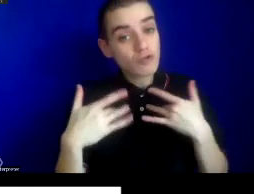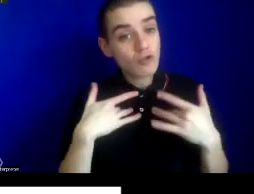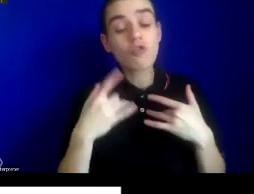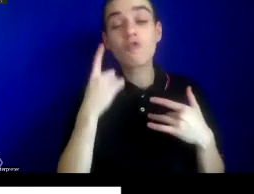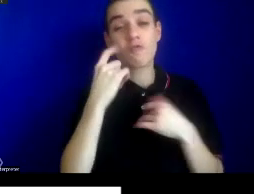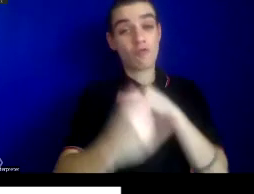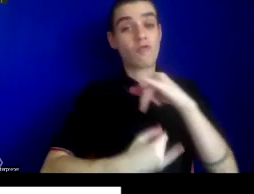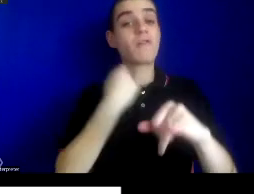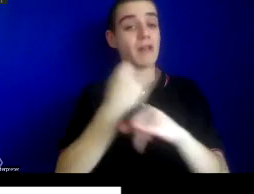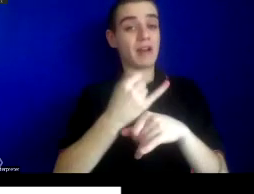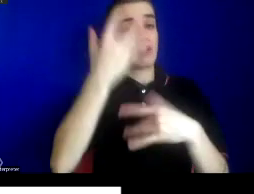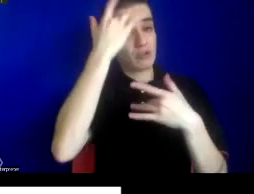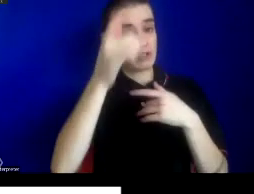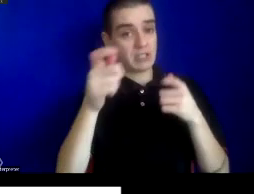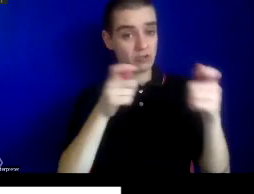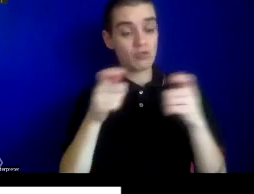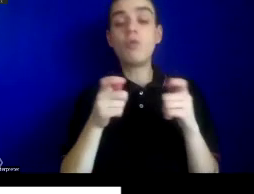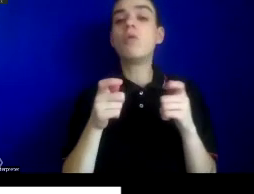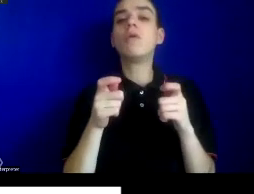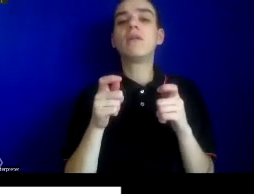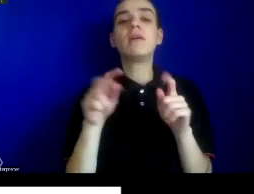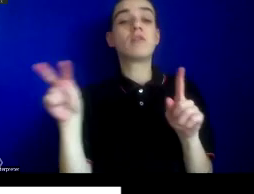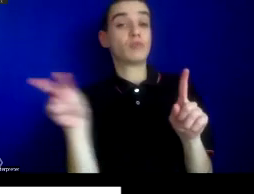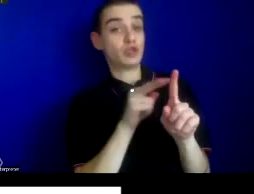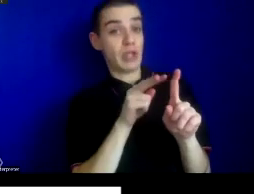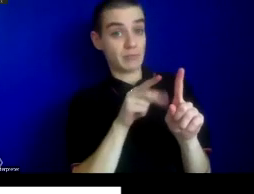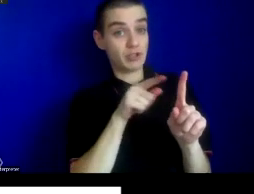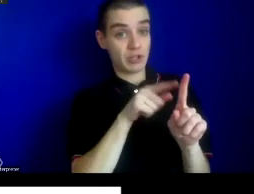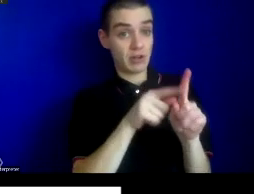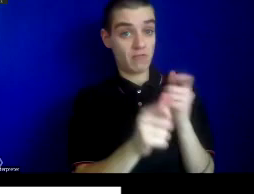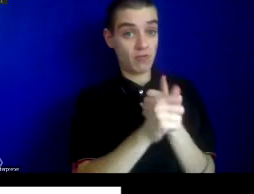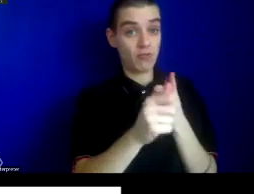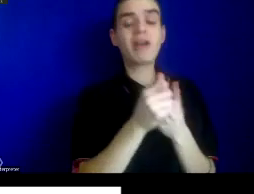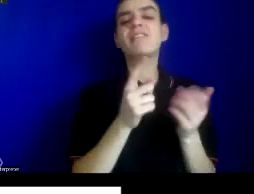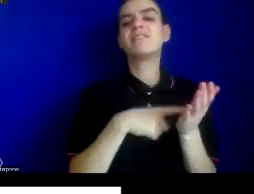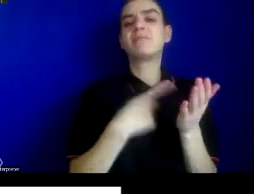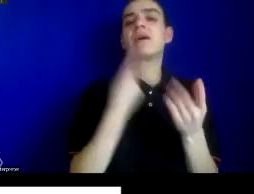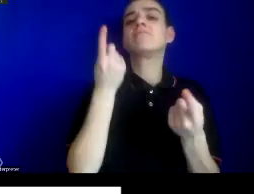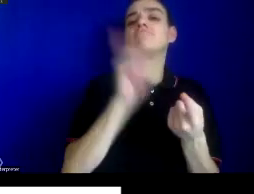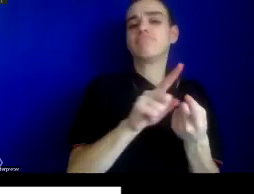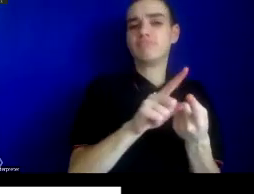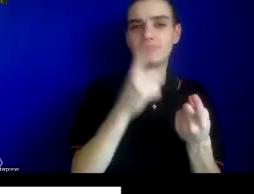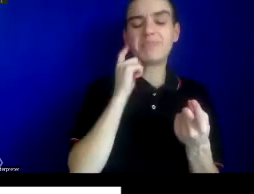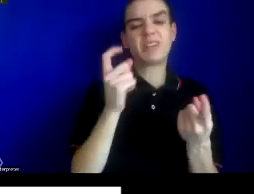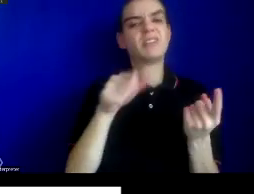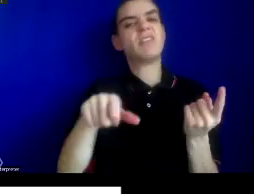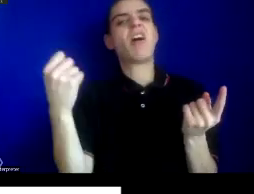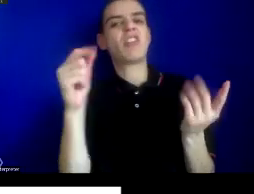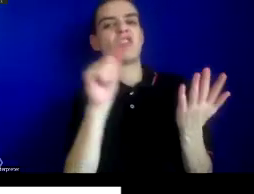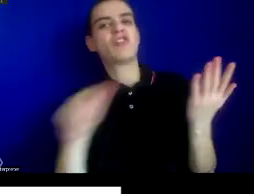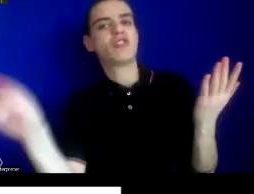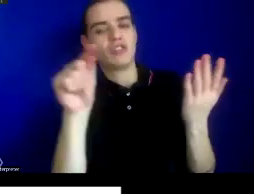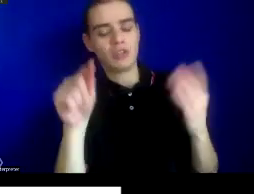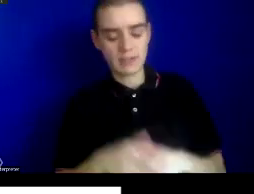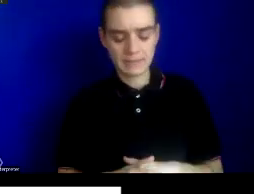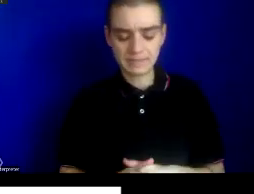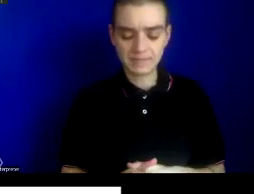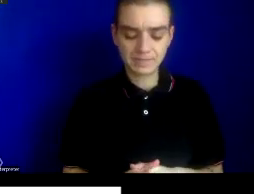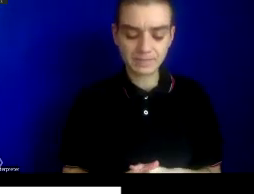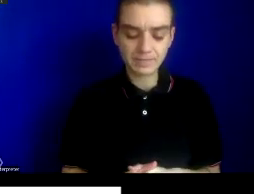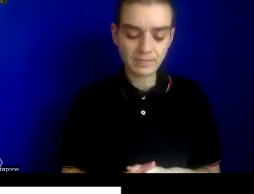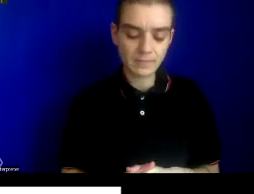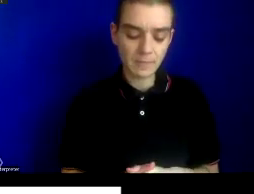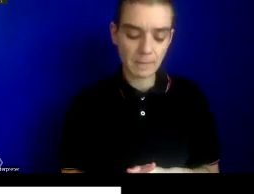control, the perception of epidemic threat has at times been mediated by a host of wider factors. The ultimate forms these